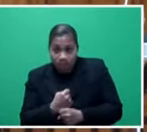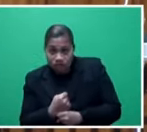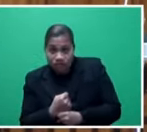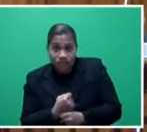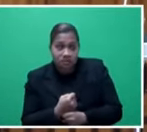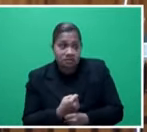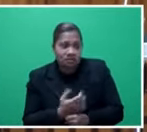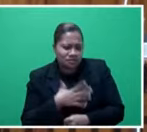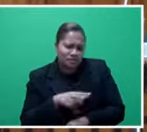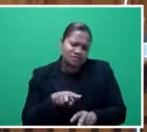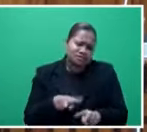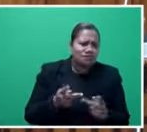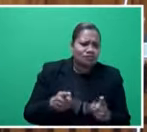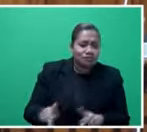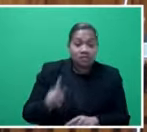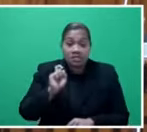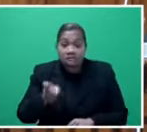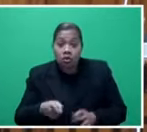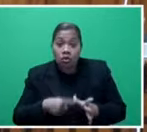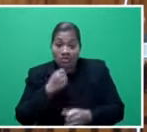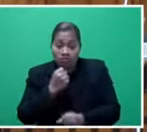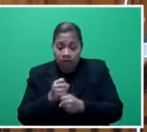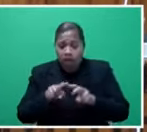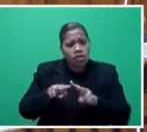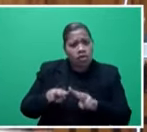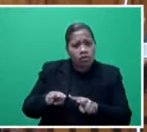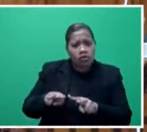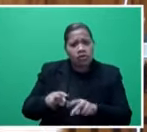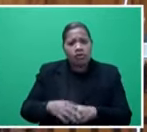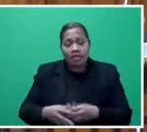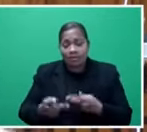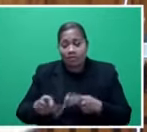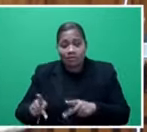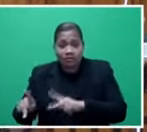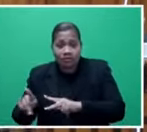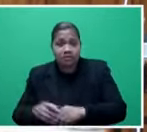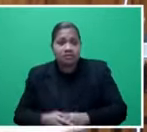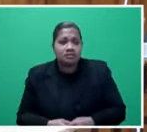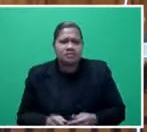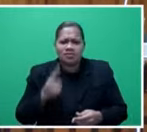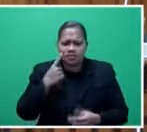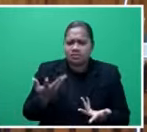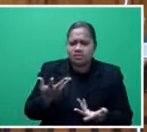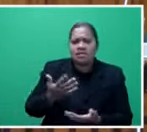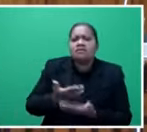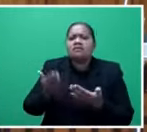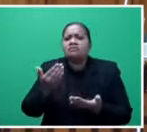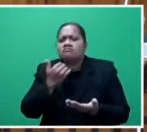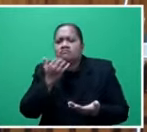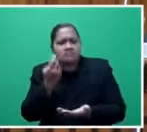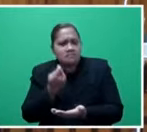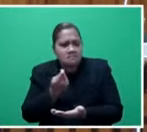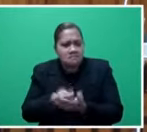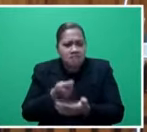performance, if the Auditor General actually looked at the performance from the perspective of how much monies have been allocated, we would